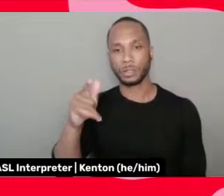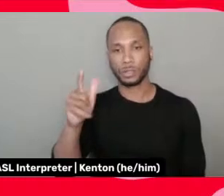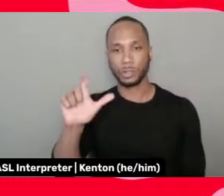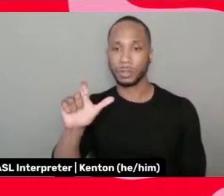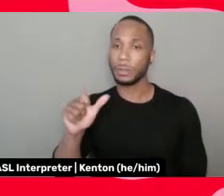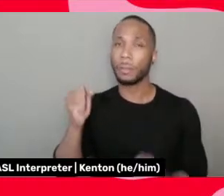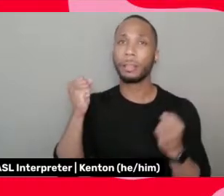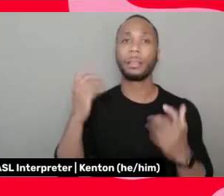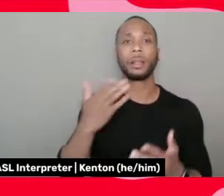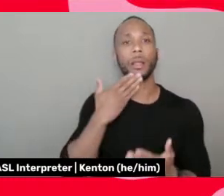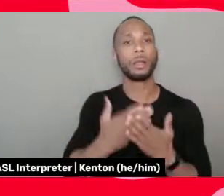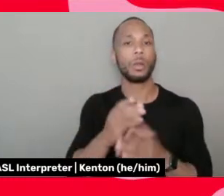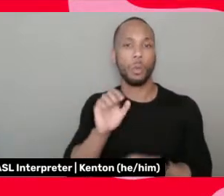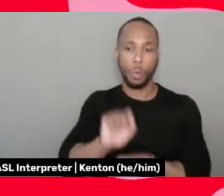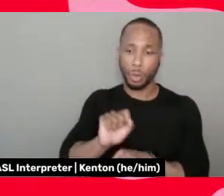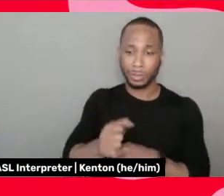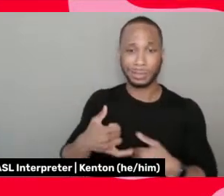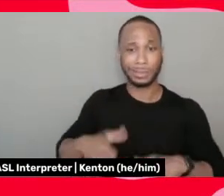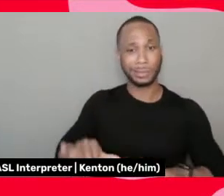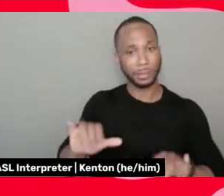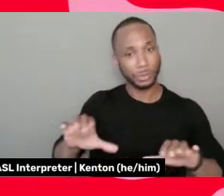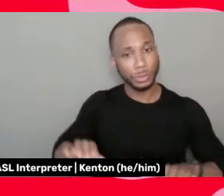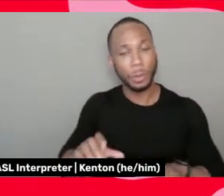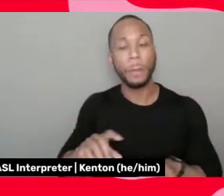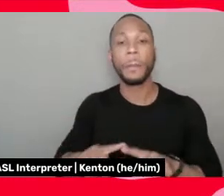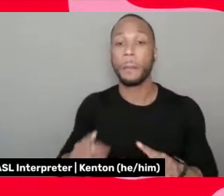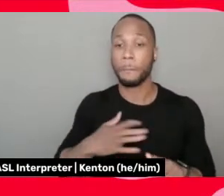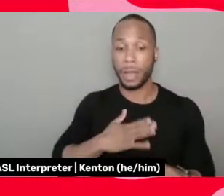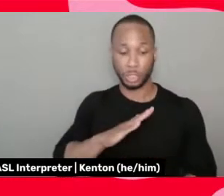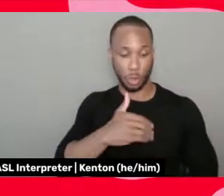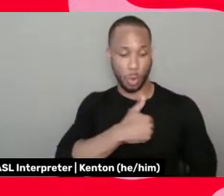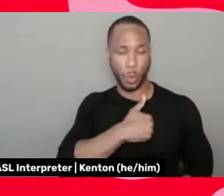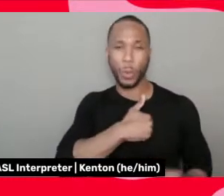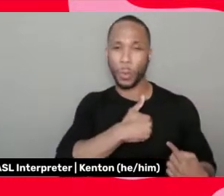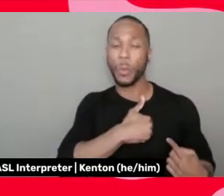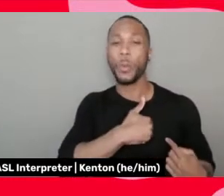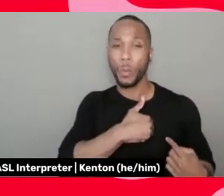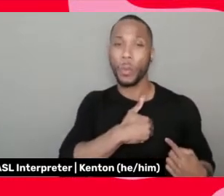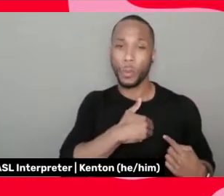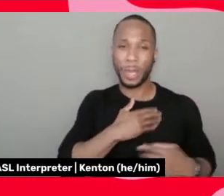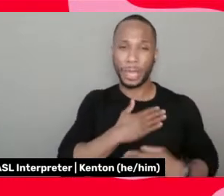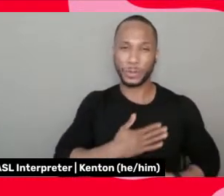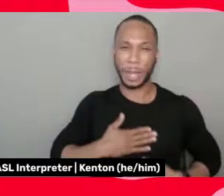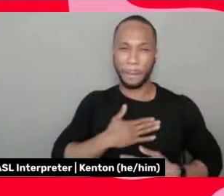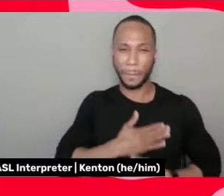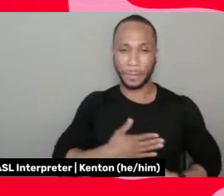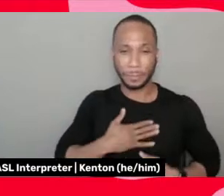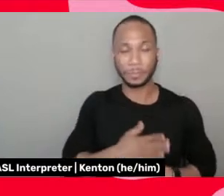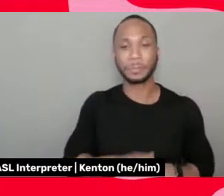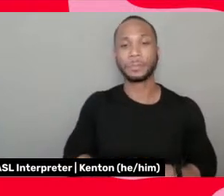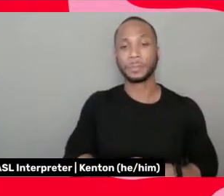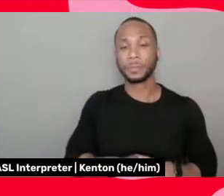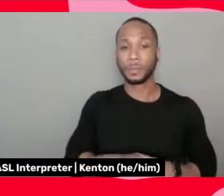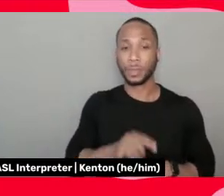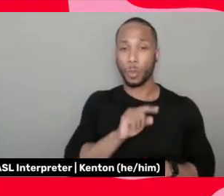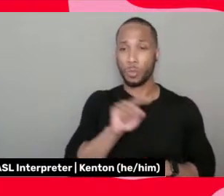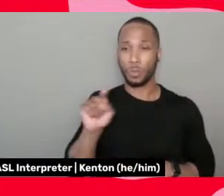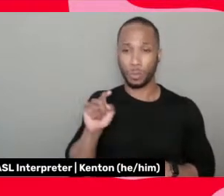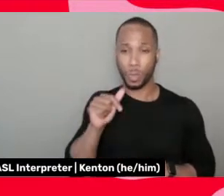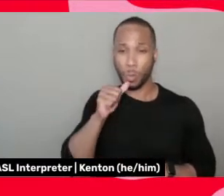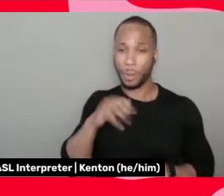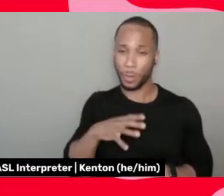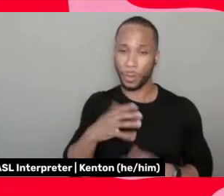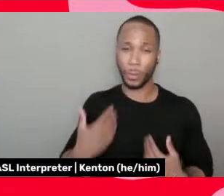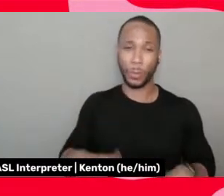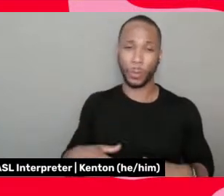be done. And yet, and still my soul is entertainment and I, I, those women meant so much to me. I can't